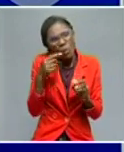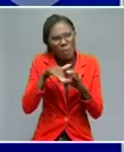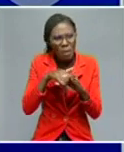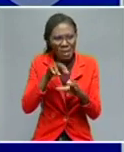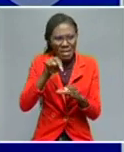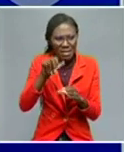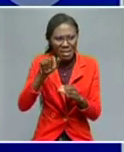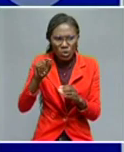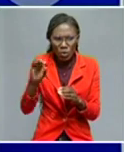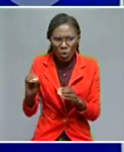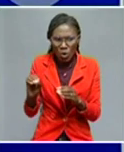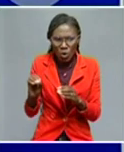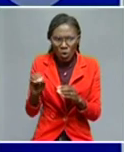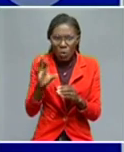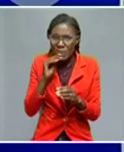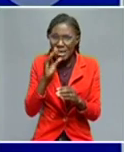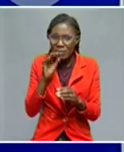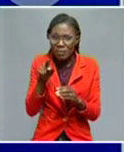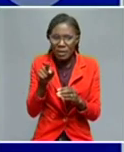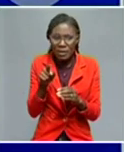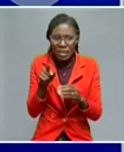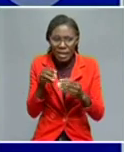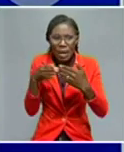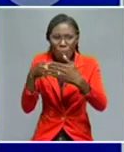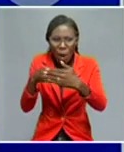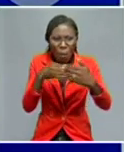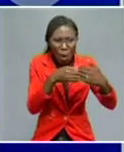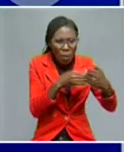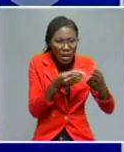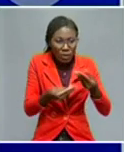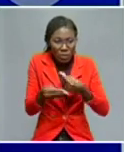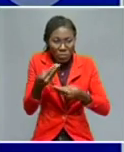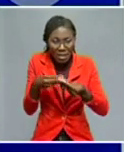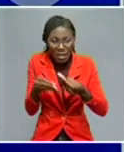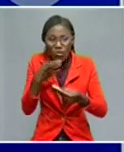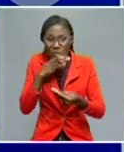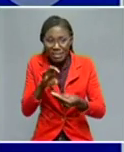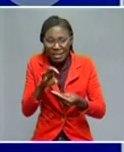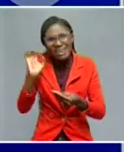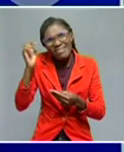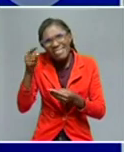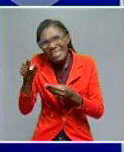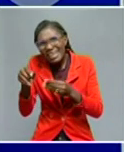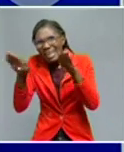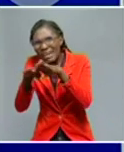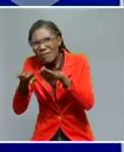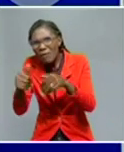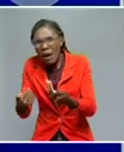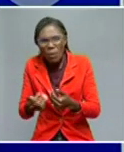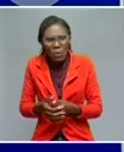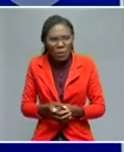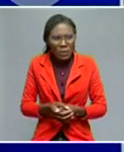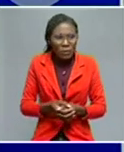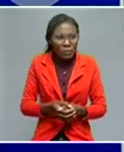announced sanctions against Russia. Do you think that this would be enough? I don't know.